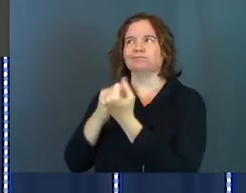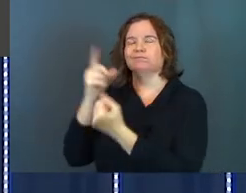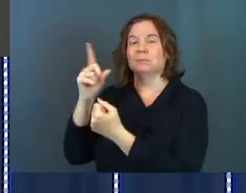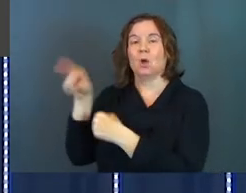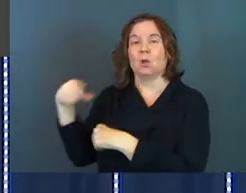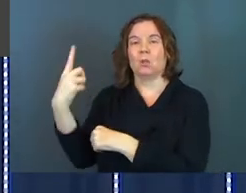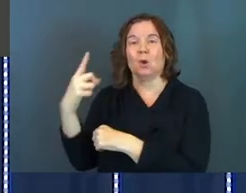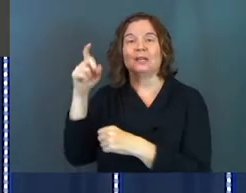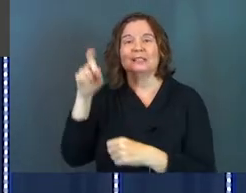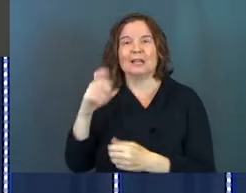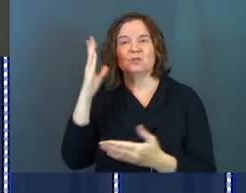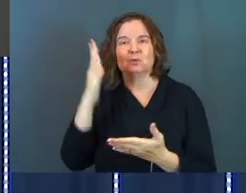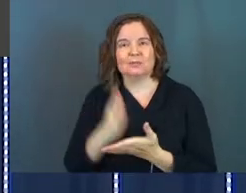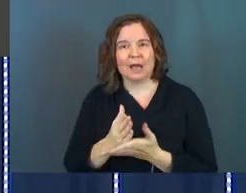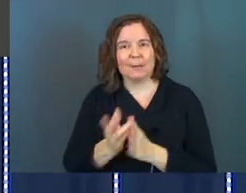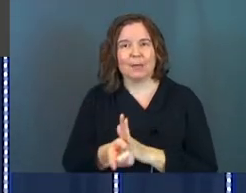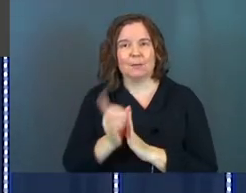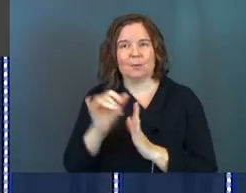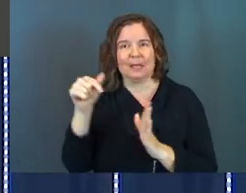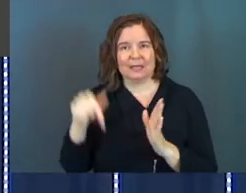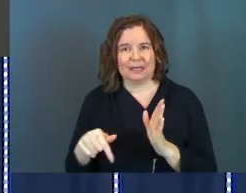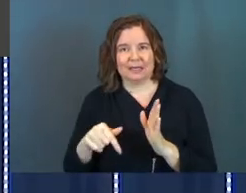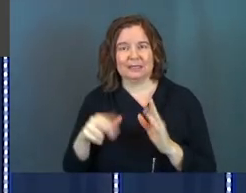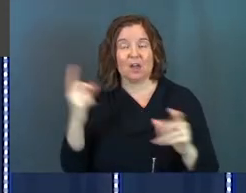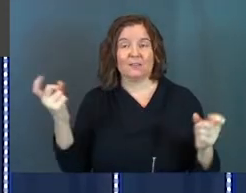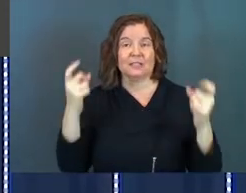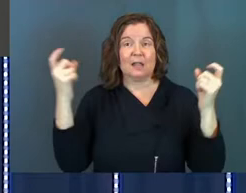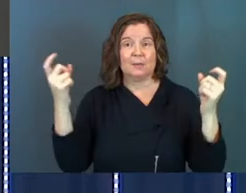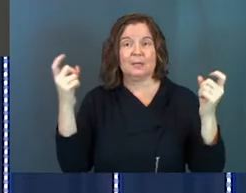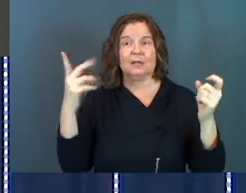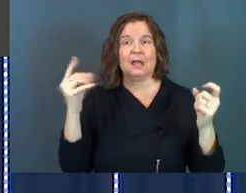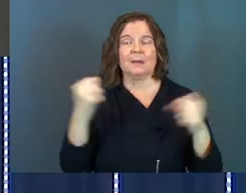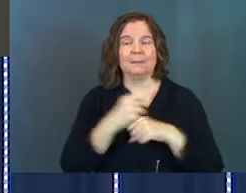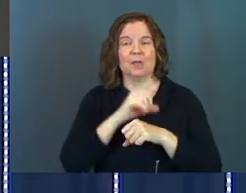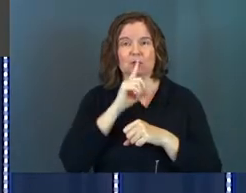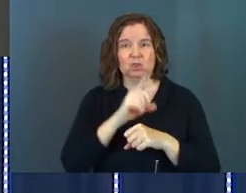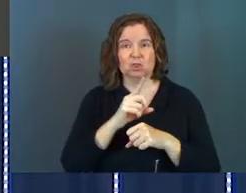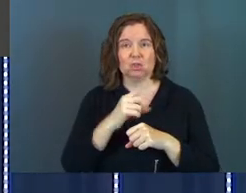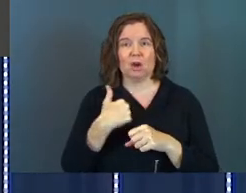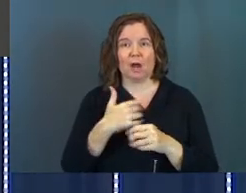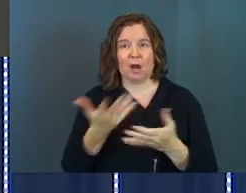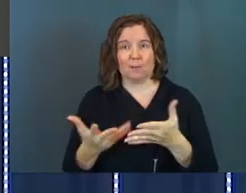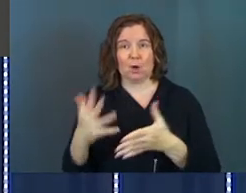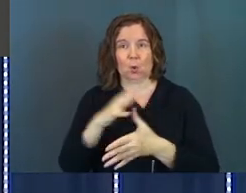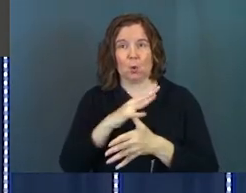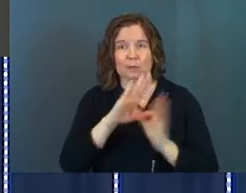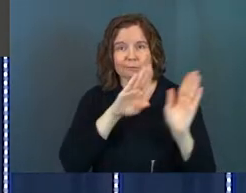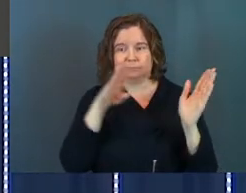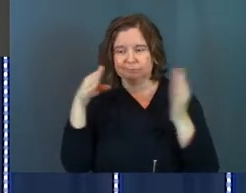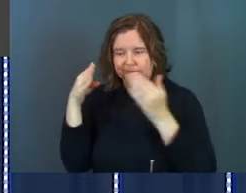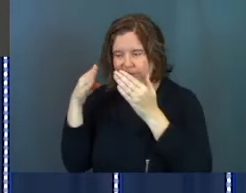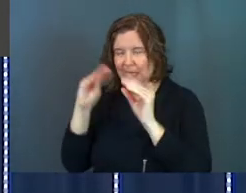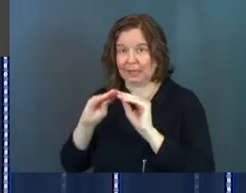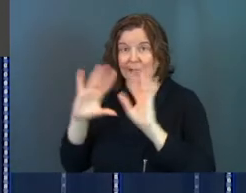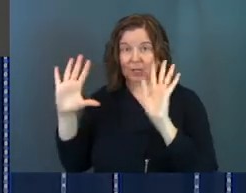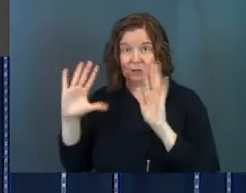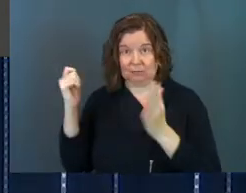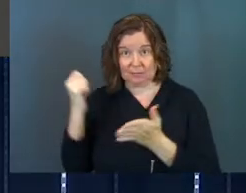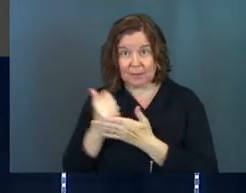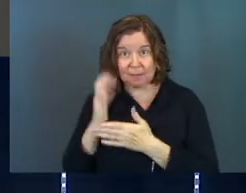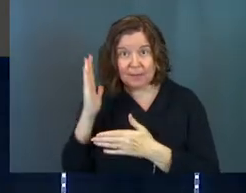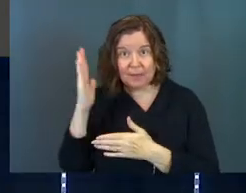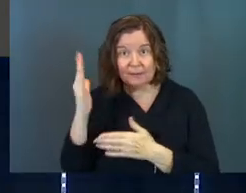necessary to stop at moments like this of celebration and just make sure our priorities are clear. Amen?